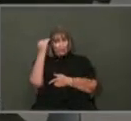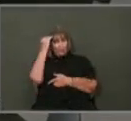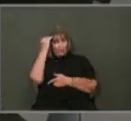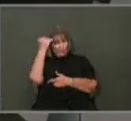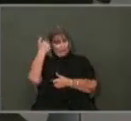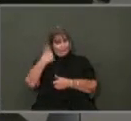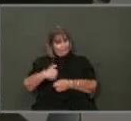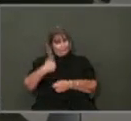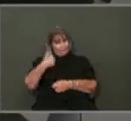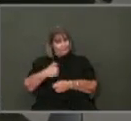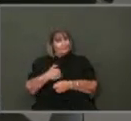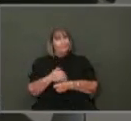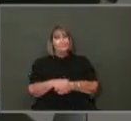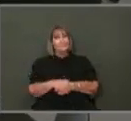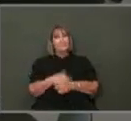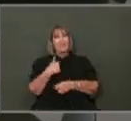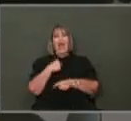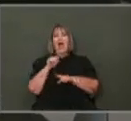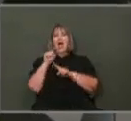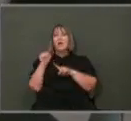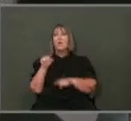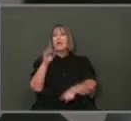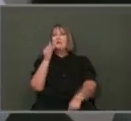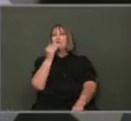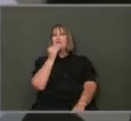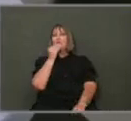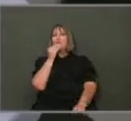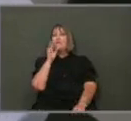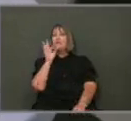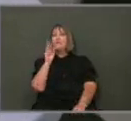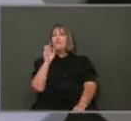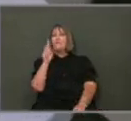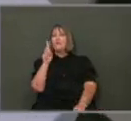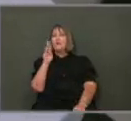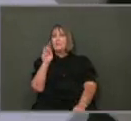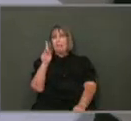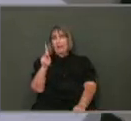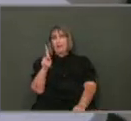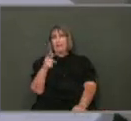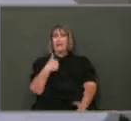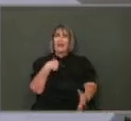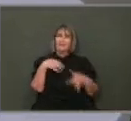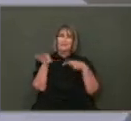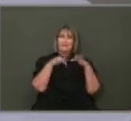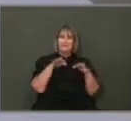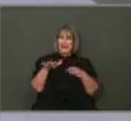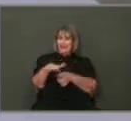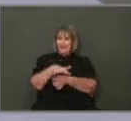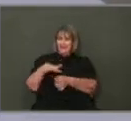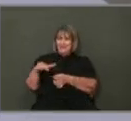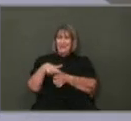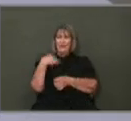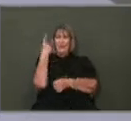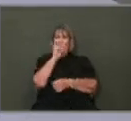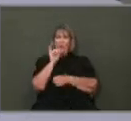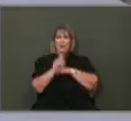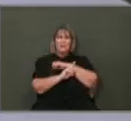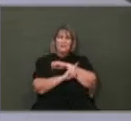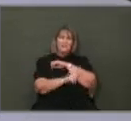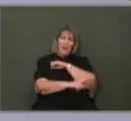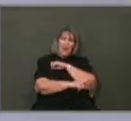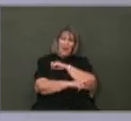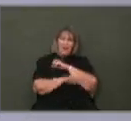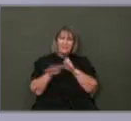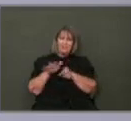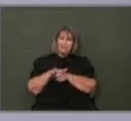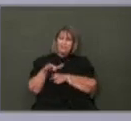We, one day I went out through the food bank and that's when I mentioned it. I said, my area looks like a dump. Now when you get out of here and if you go